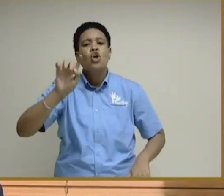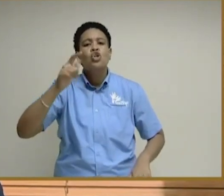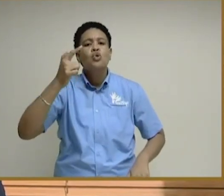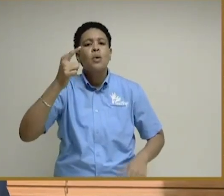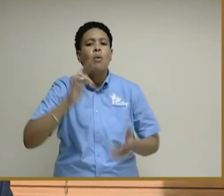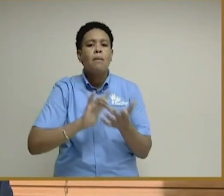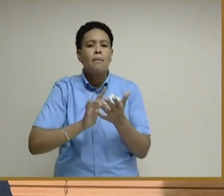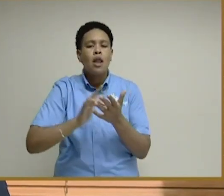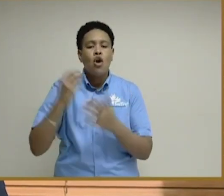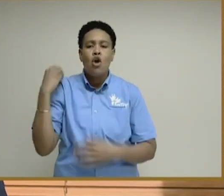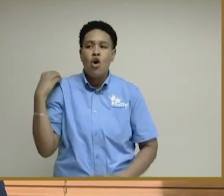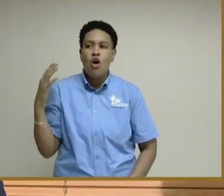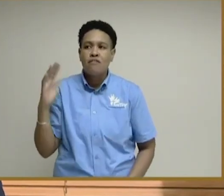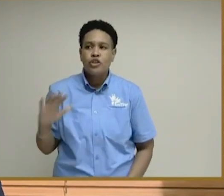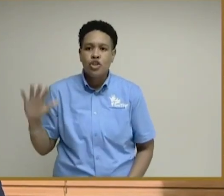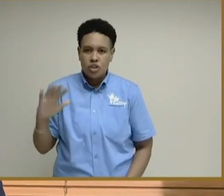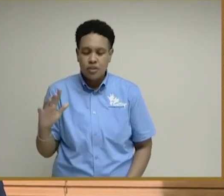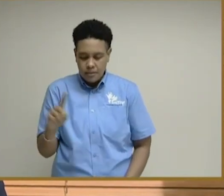medical officers.